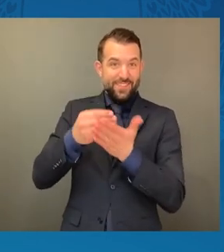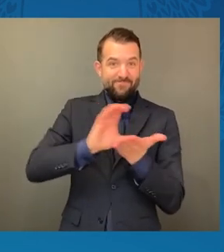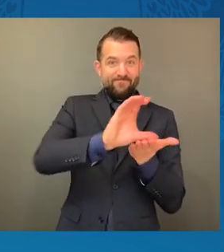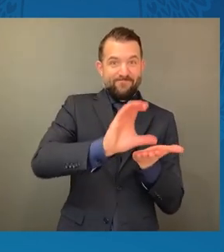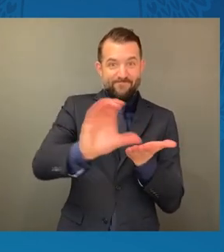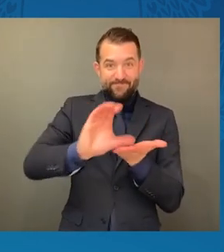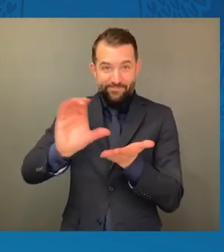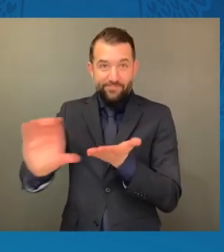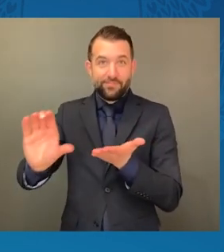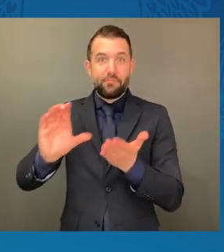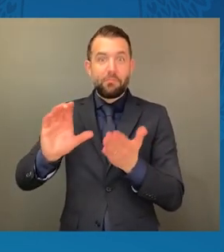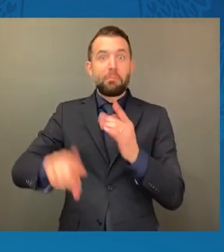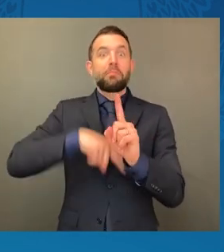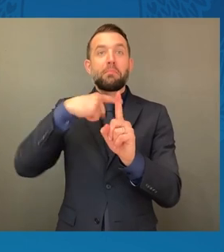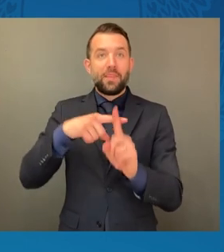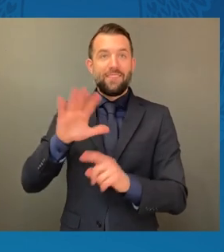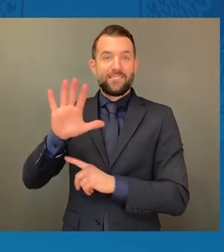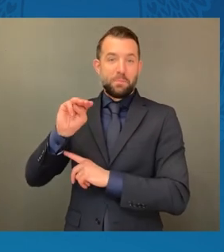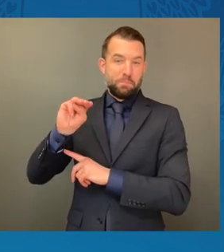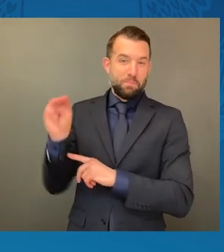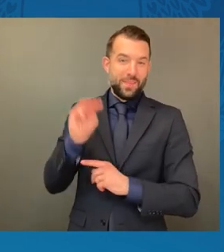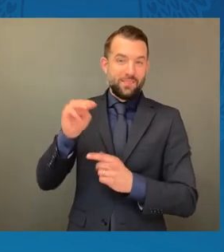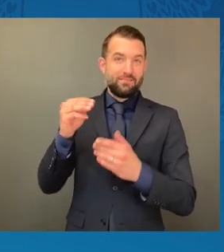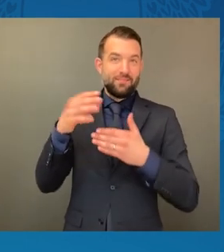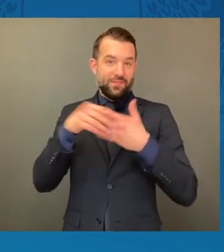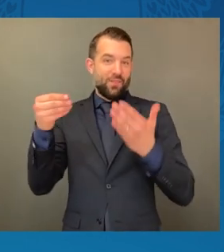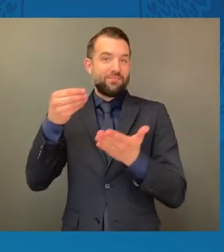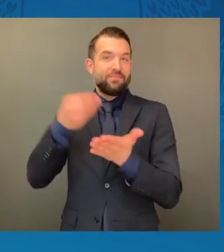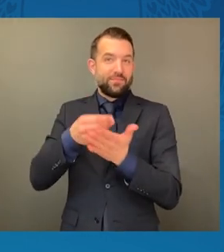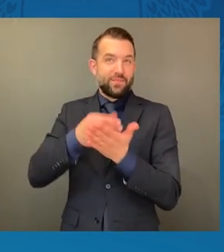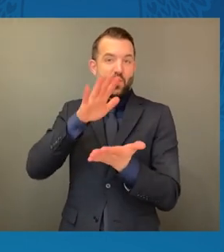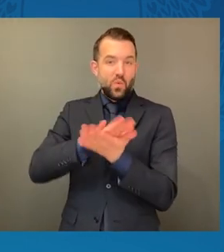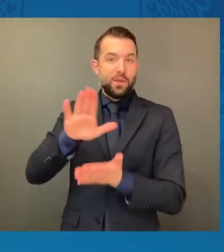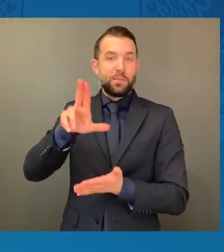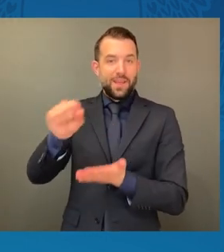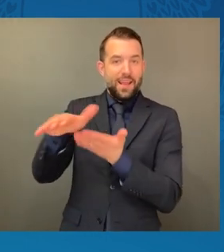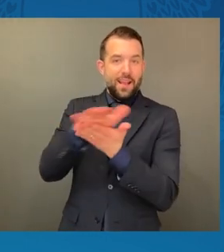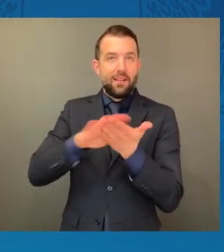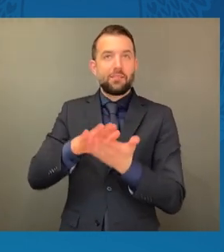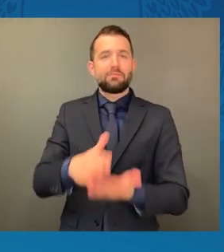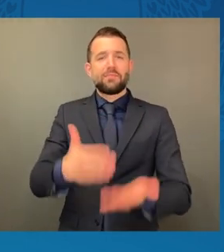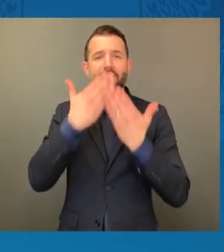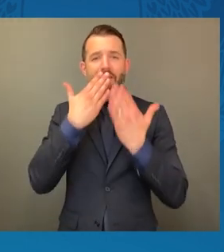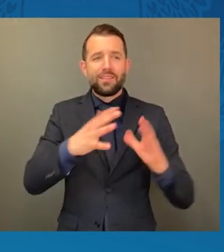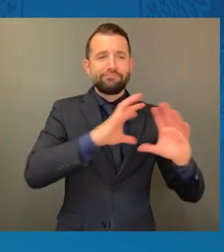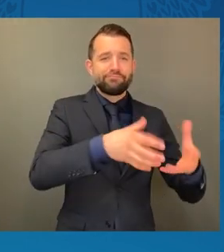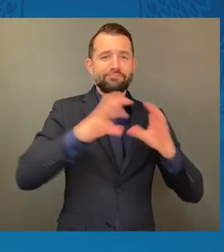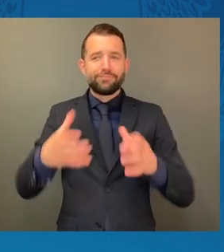school buses that we secured — thank you again — in the bipartisan infrastructure law. Our transportation